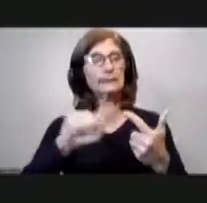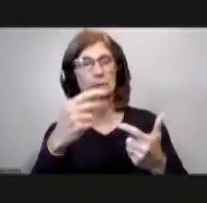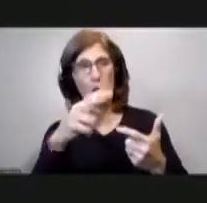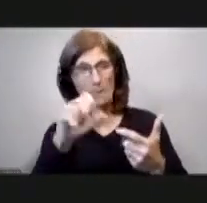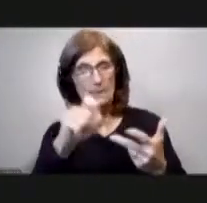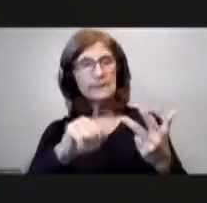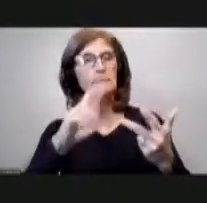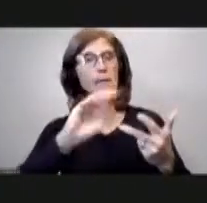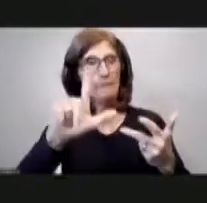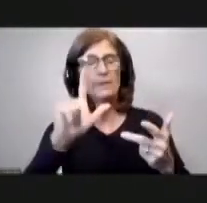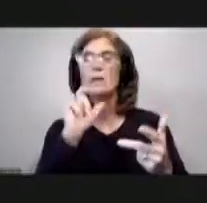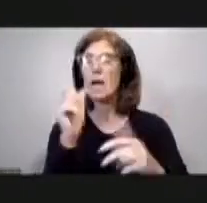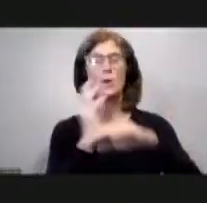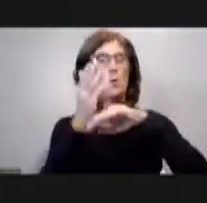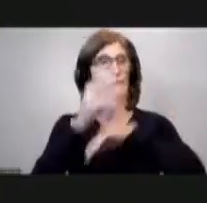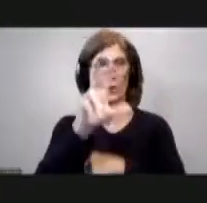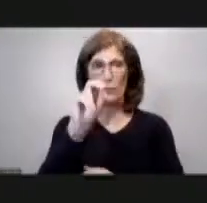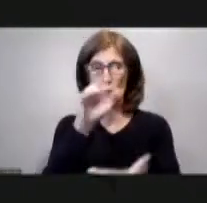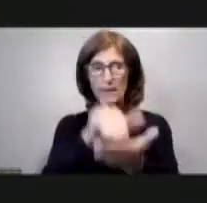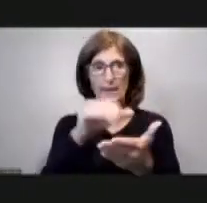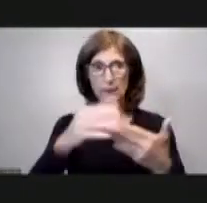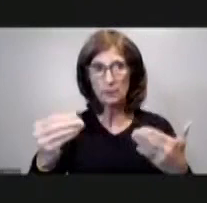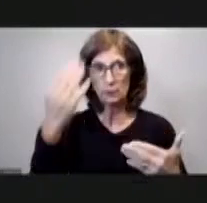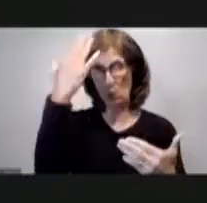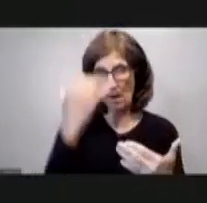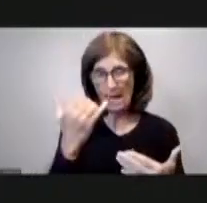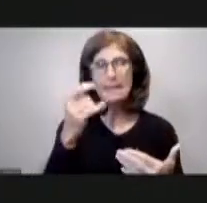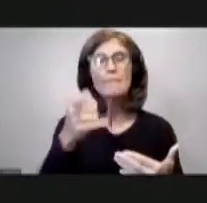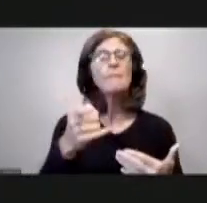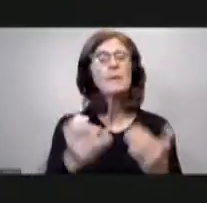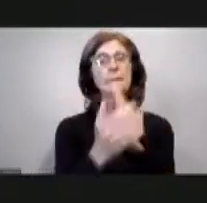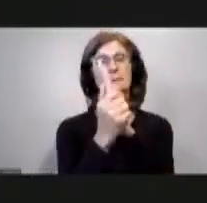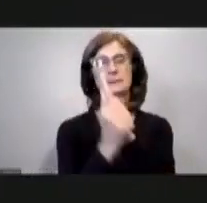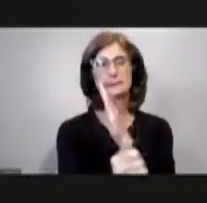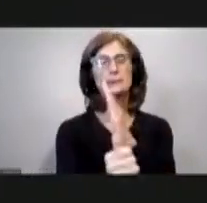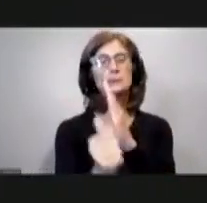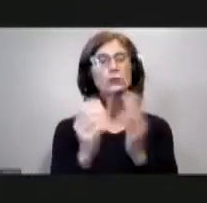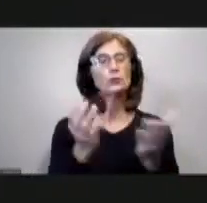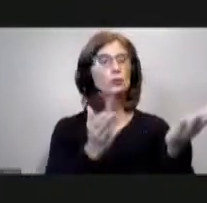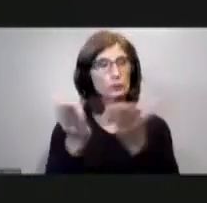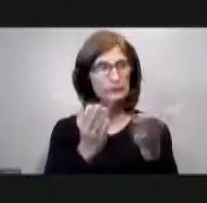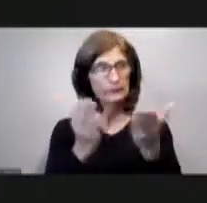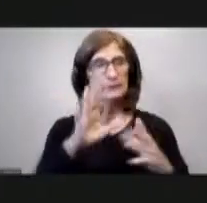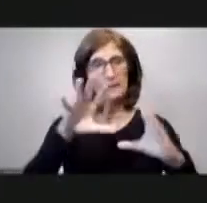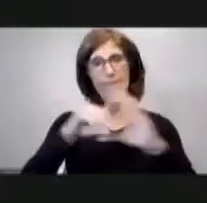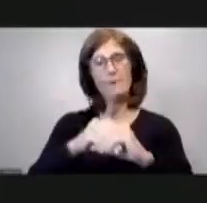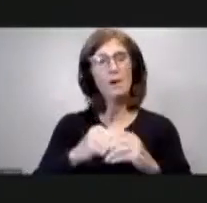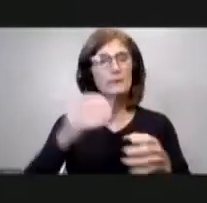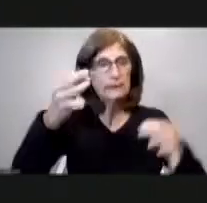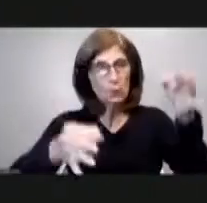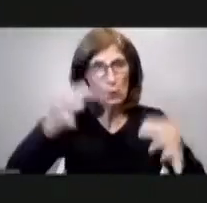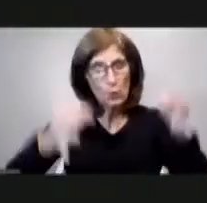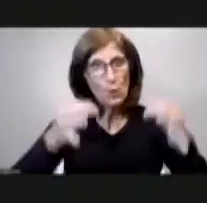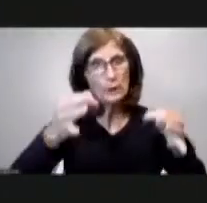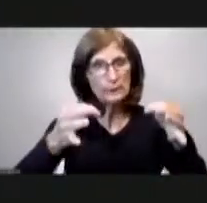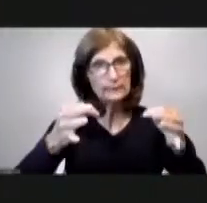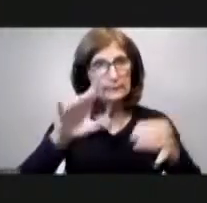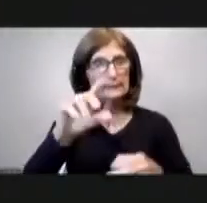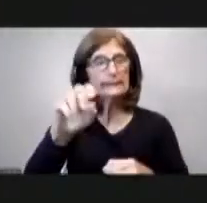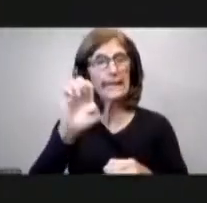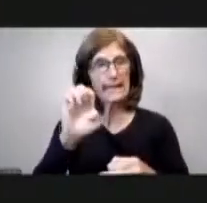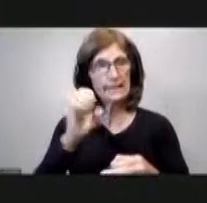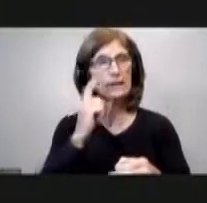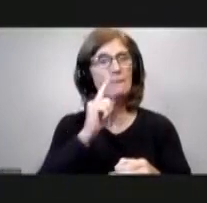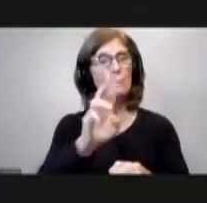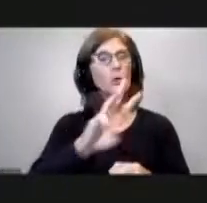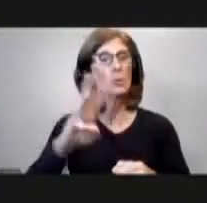exceed thirty thousand dollars for the expert legal services related to litigation in in the united states district court for the western